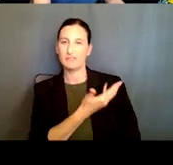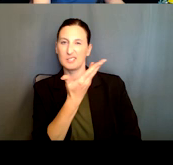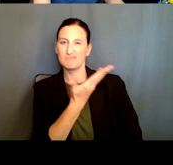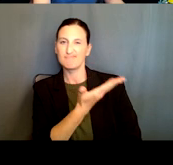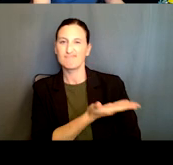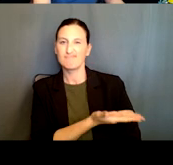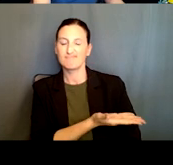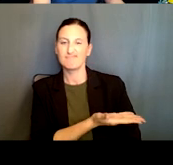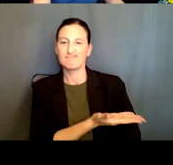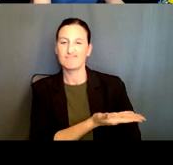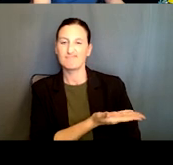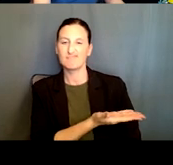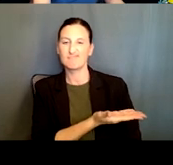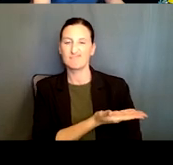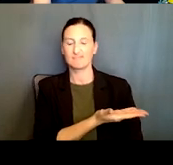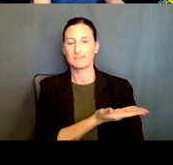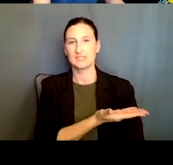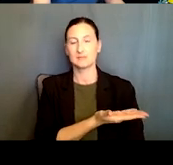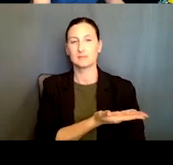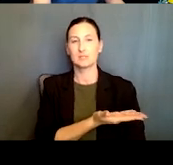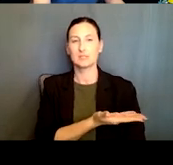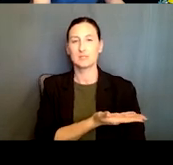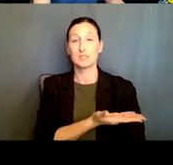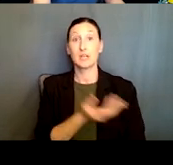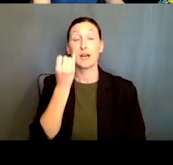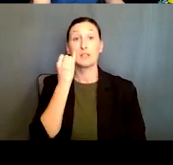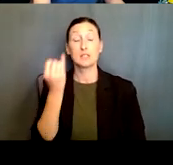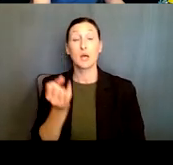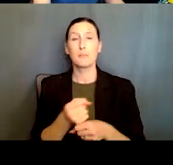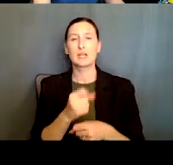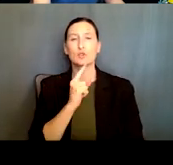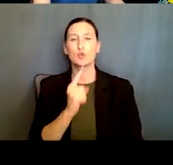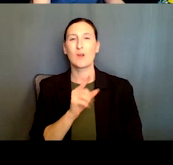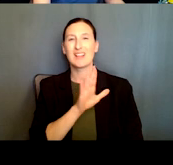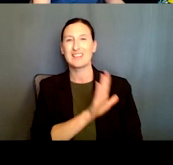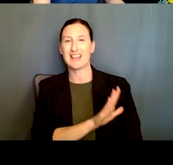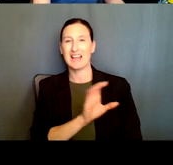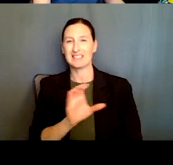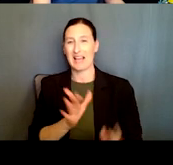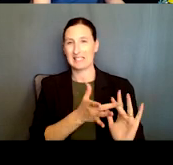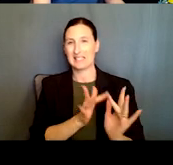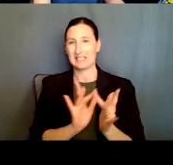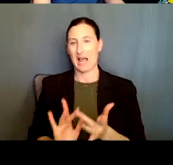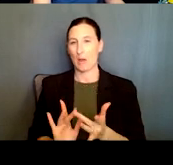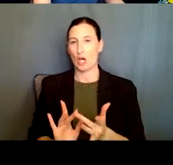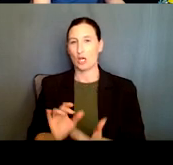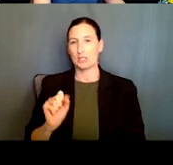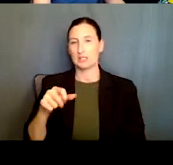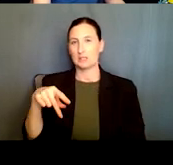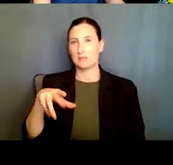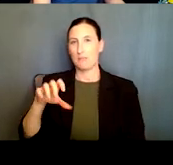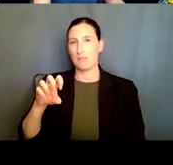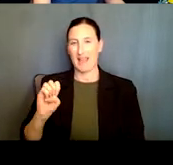um, make sure that this, um, cyberspace that, uh, we are spending more and more time and, uh, that becomes